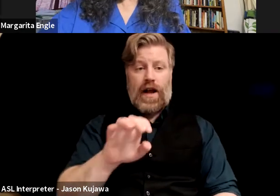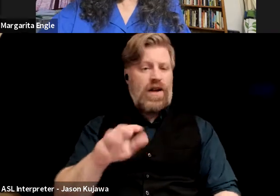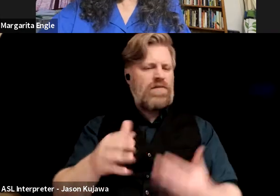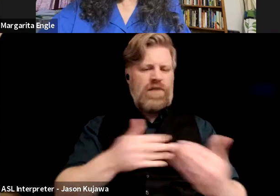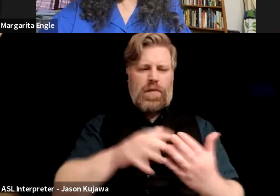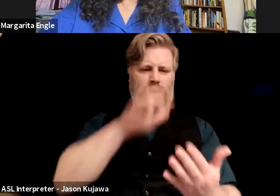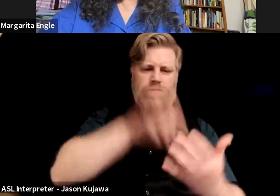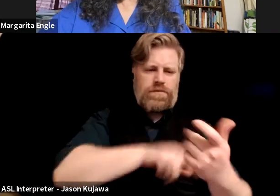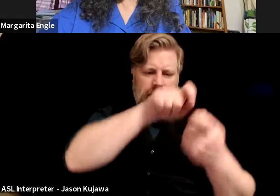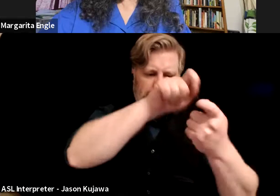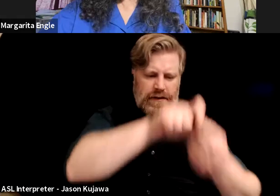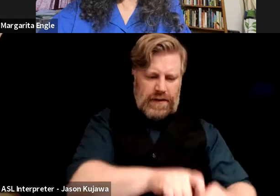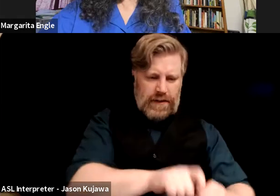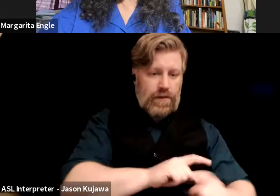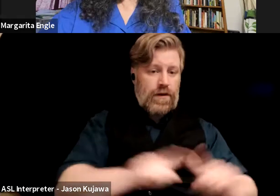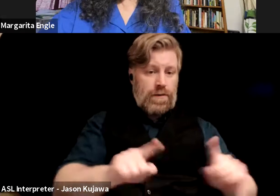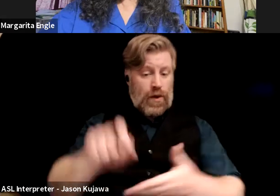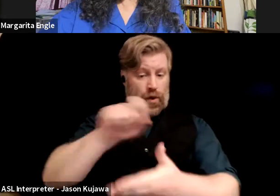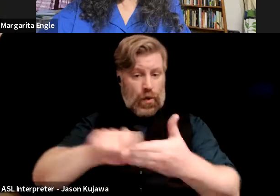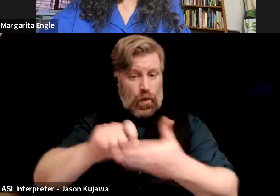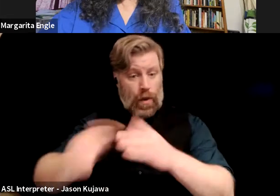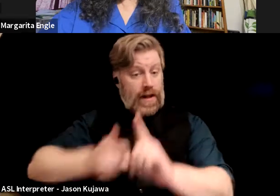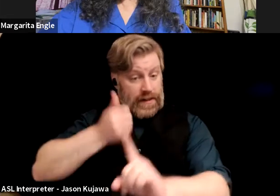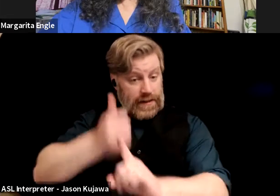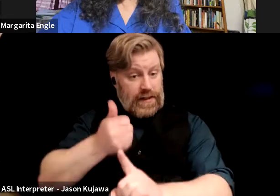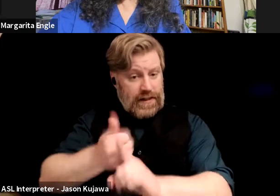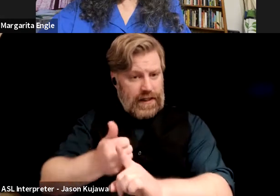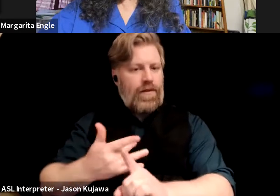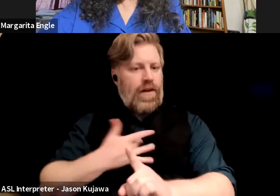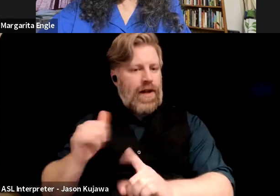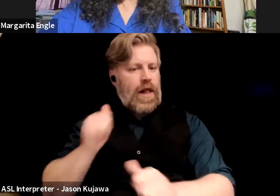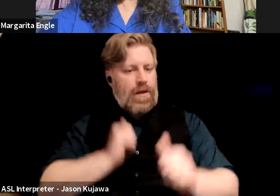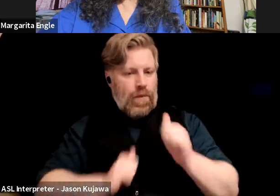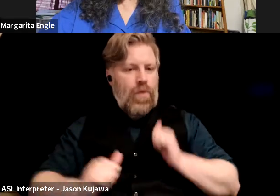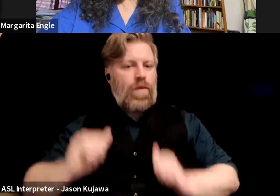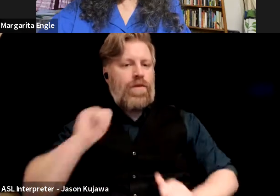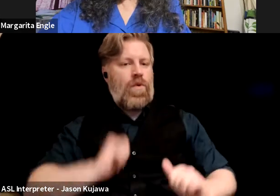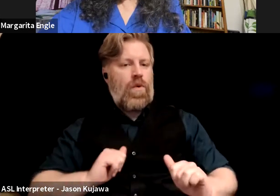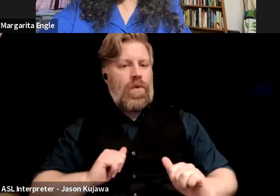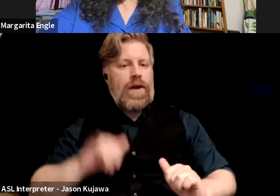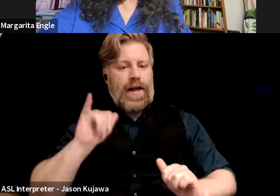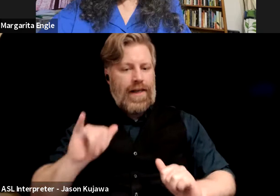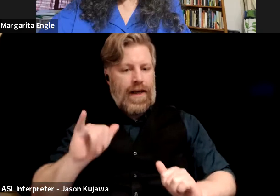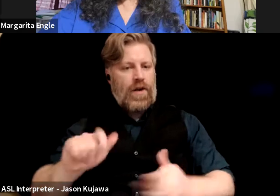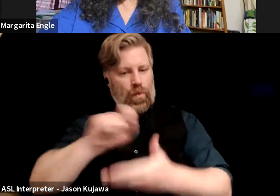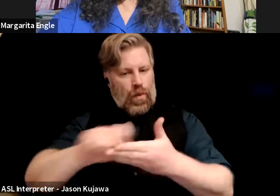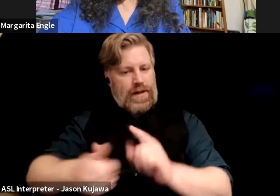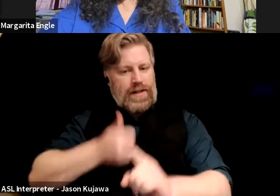of the story is performative. And, you know, the, the execution of it brings things out. And then of course,